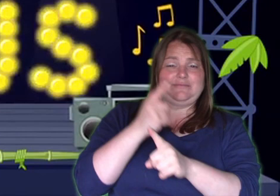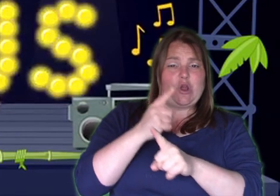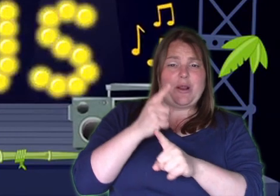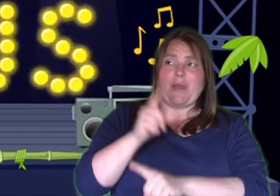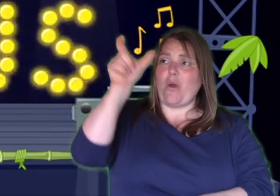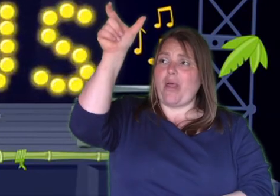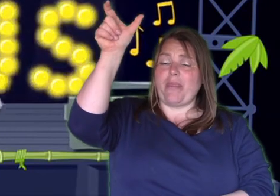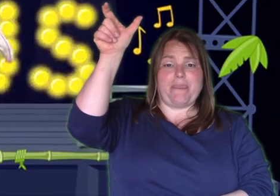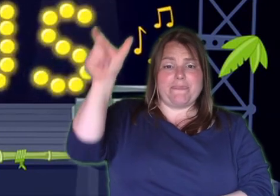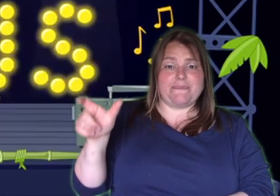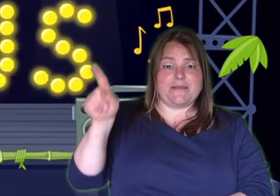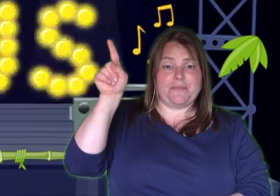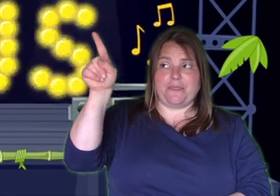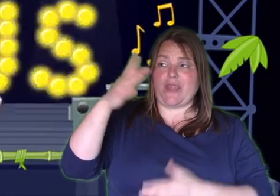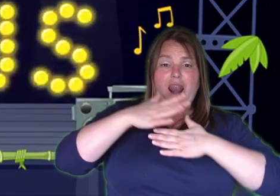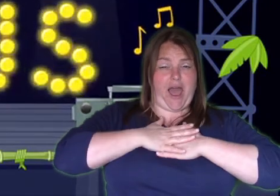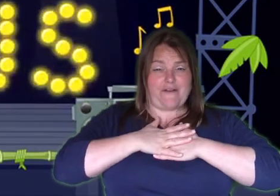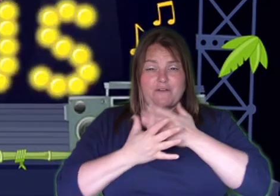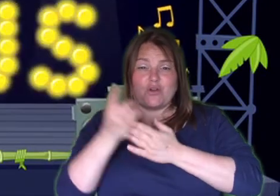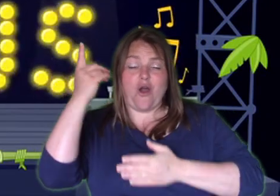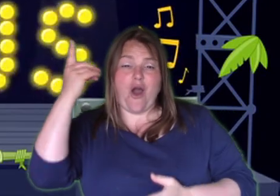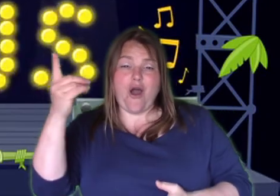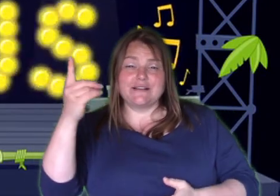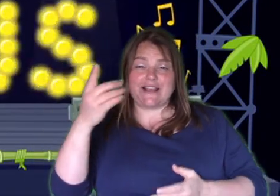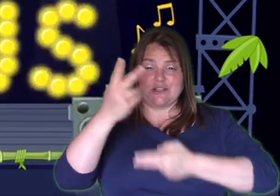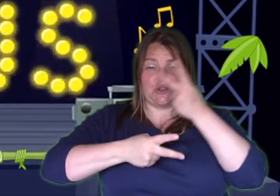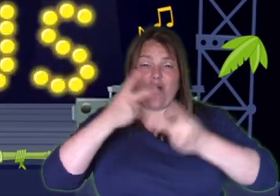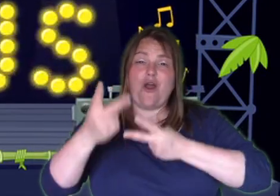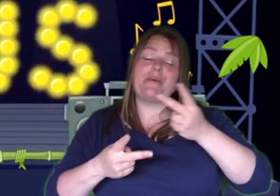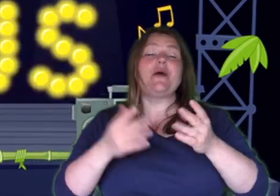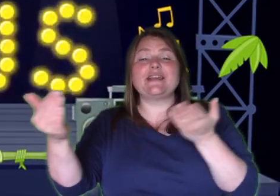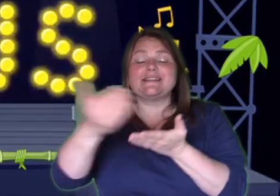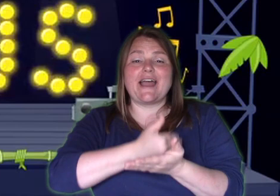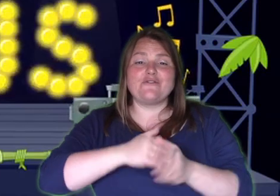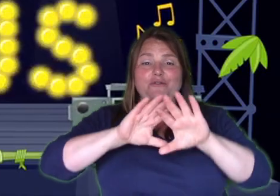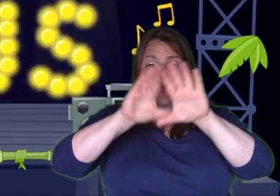the love of God. A song about the saviour of the world.